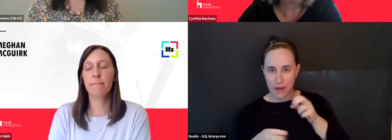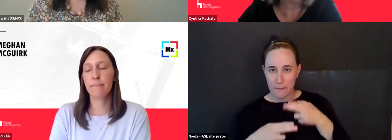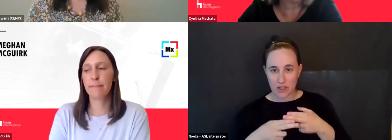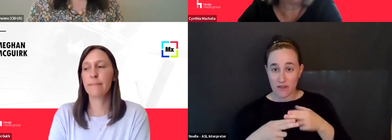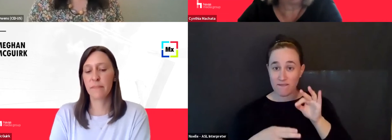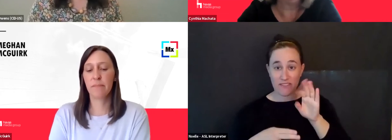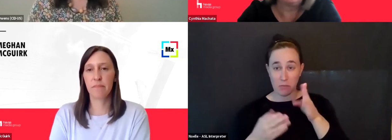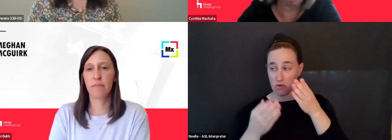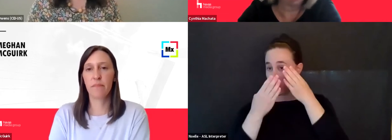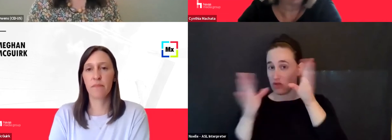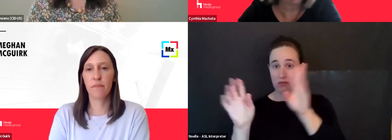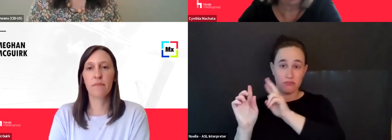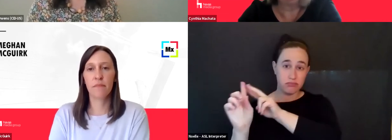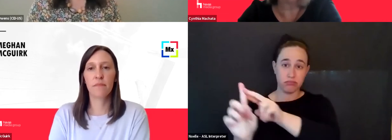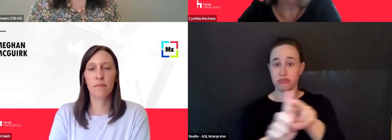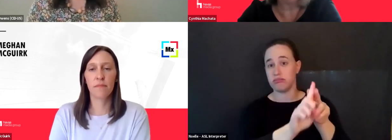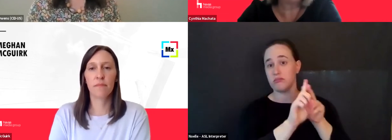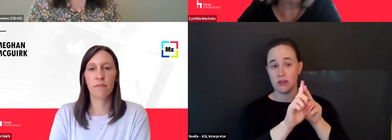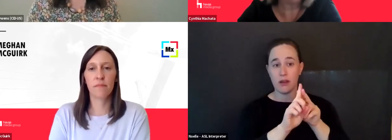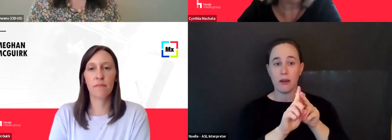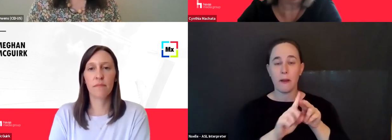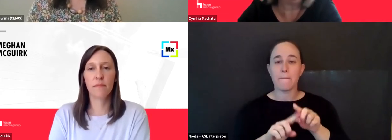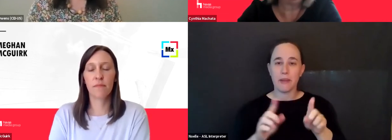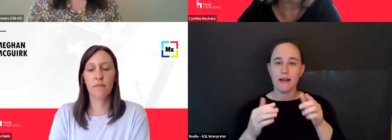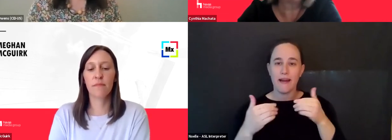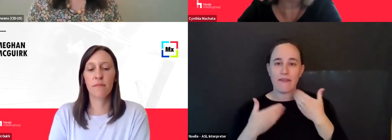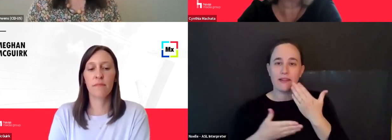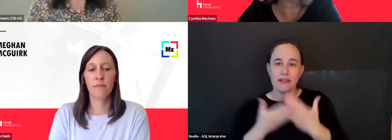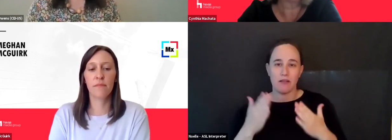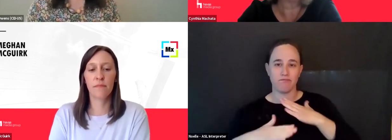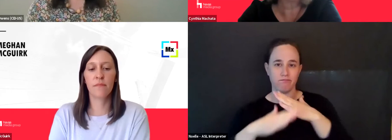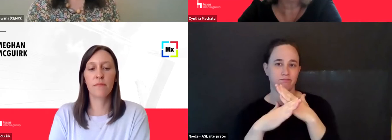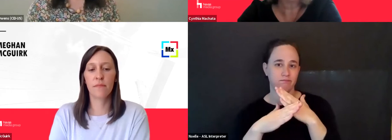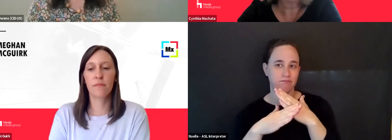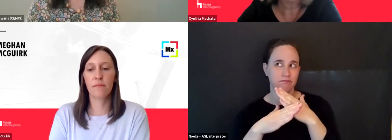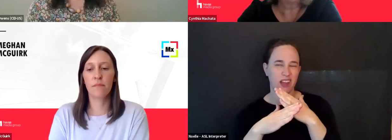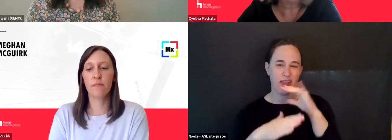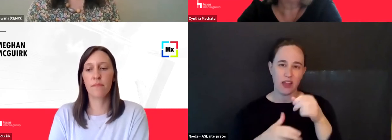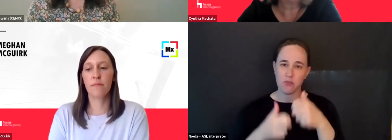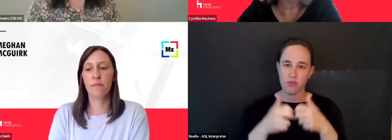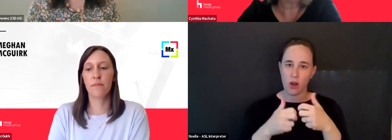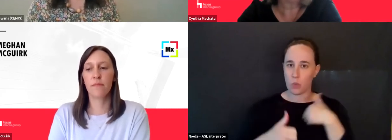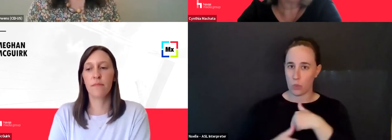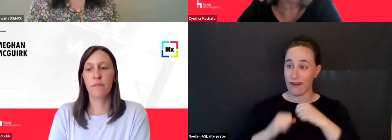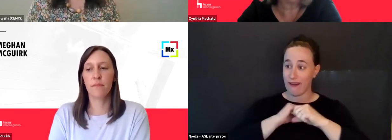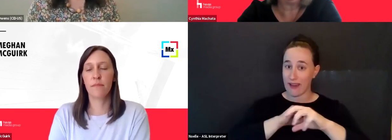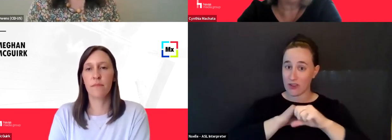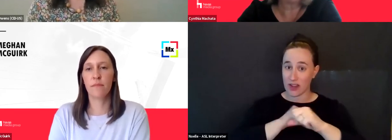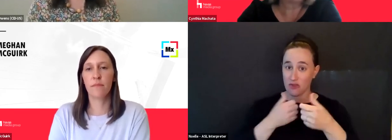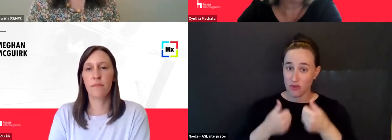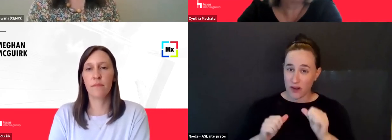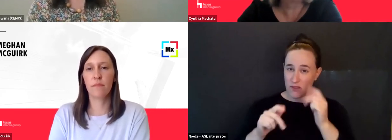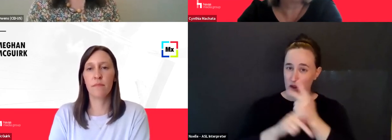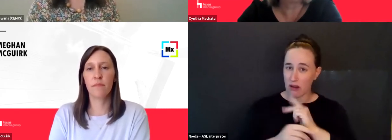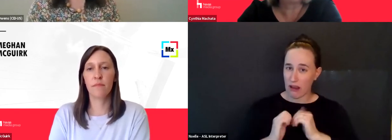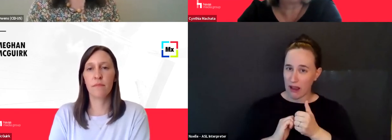but it's a walled garden. And that's one of the issues that we as advertisers have is when you go to try to figure out how